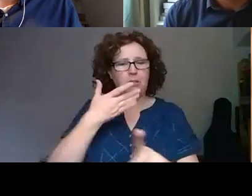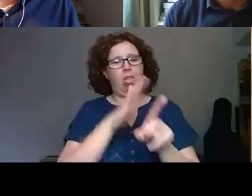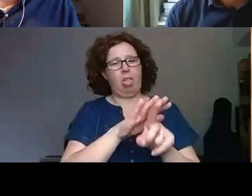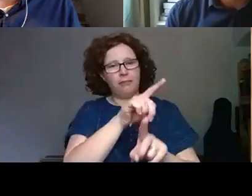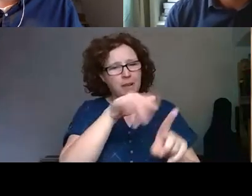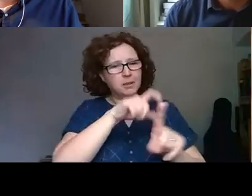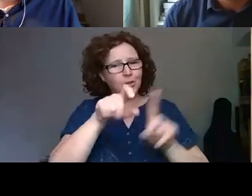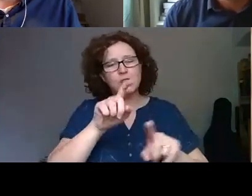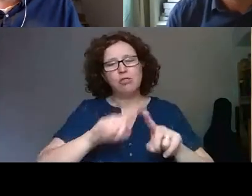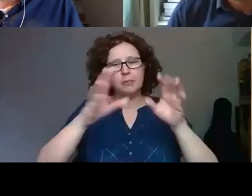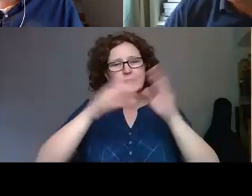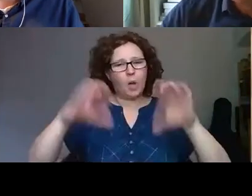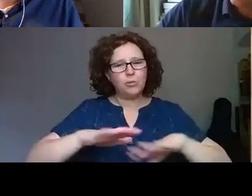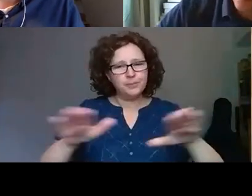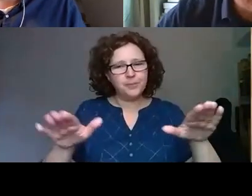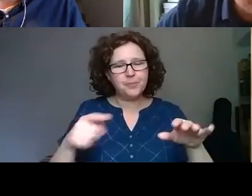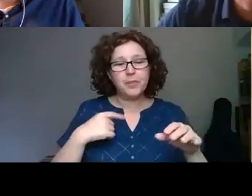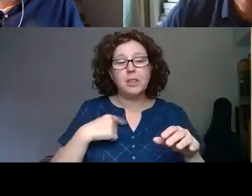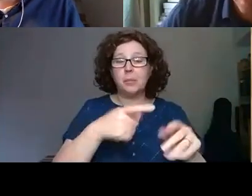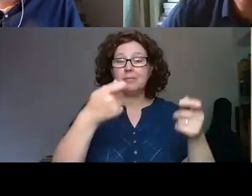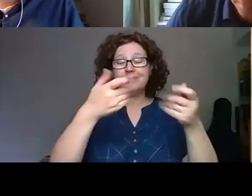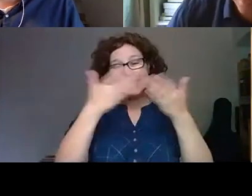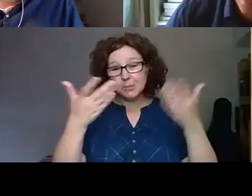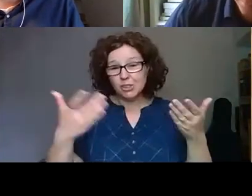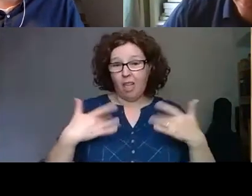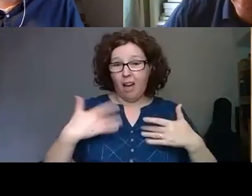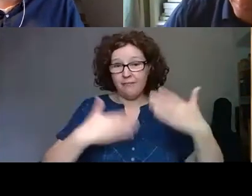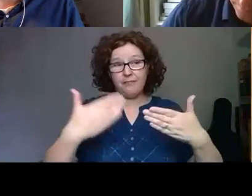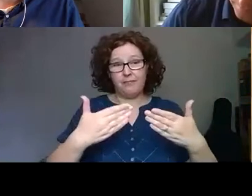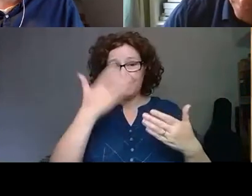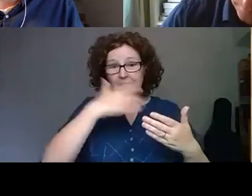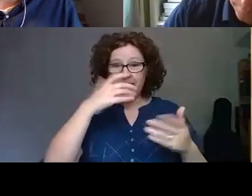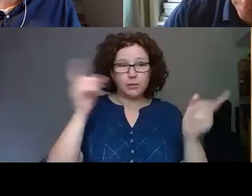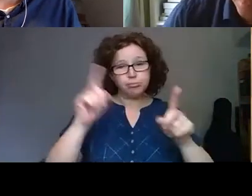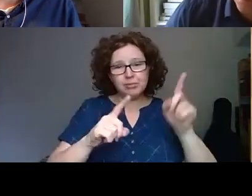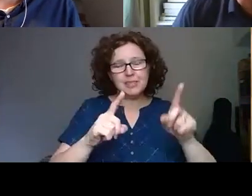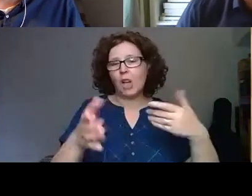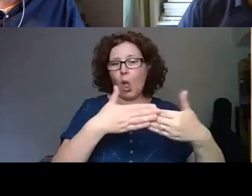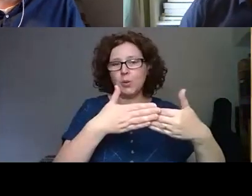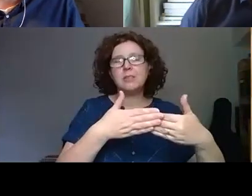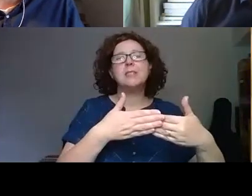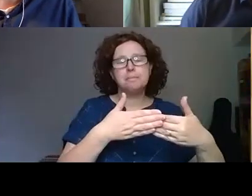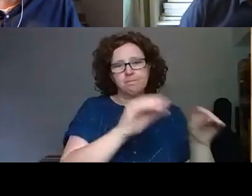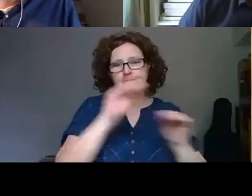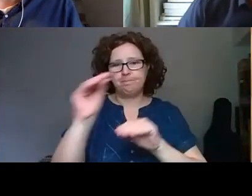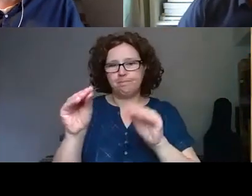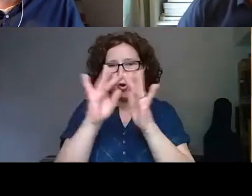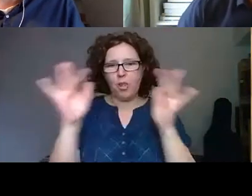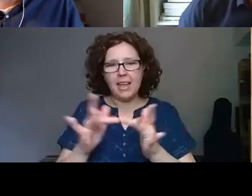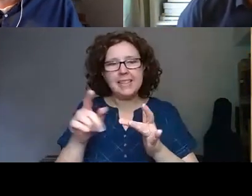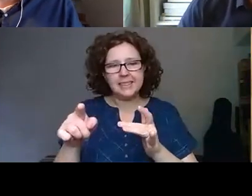we, we set out because the exhibition had closed and because the museum had closed, we set out to produce a digital version of that, which could live online.